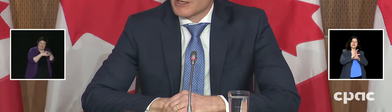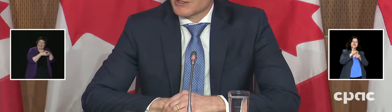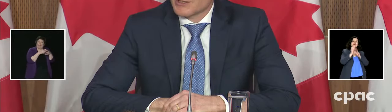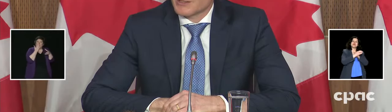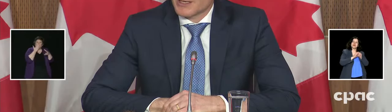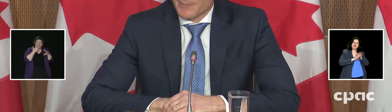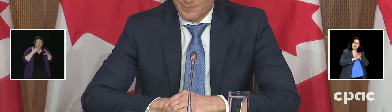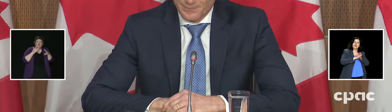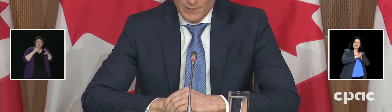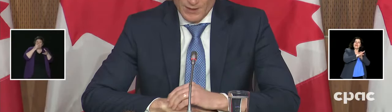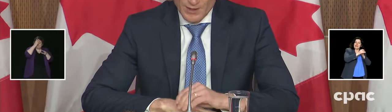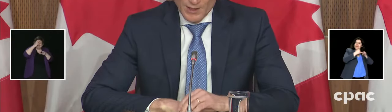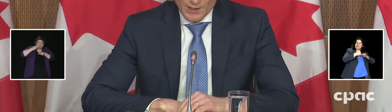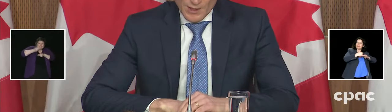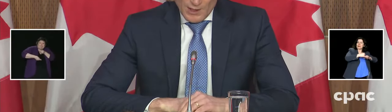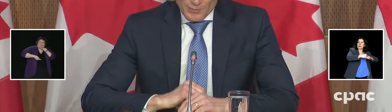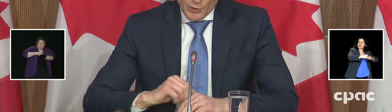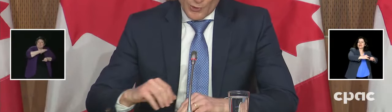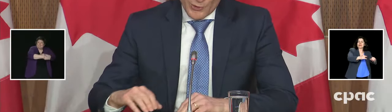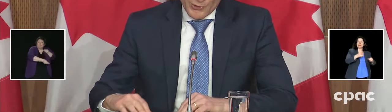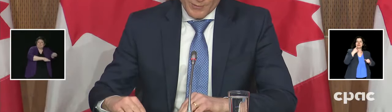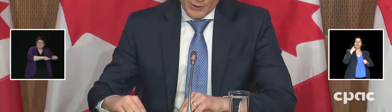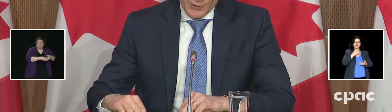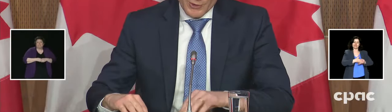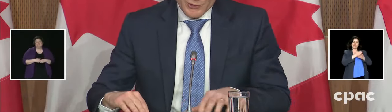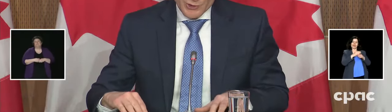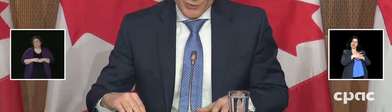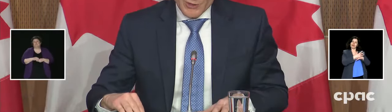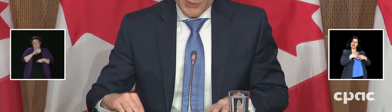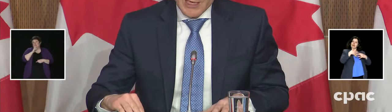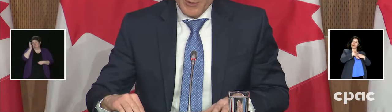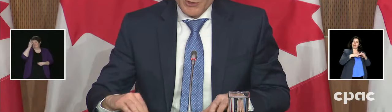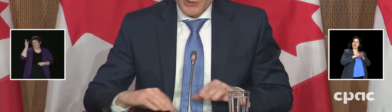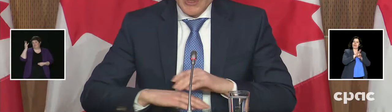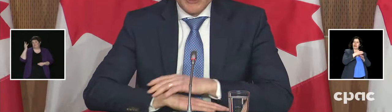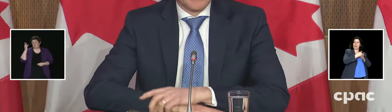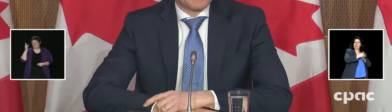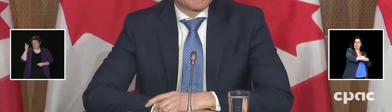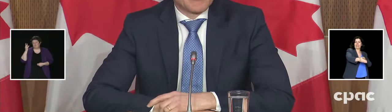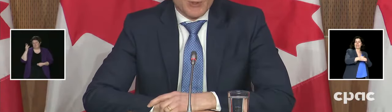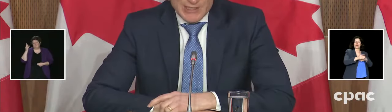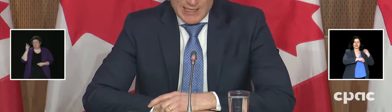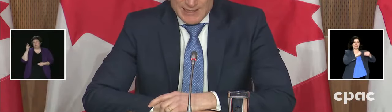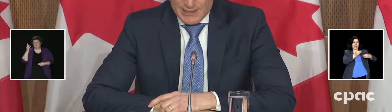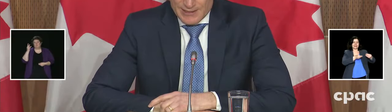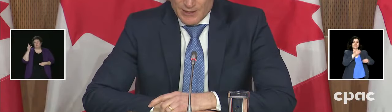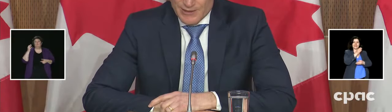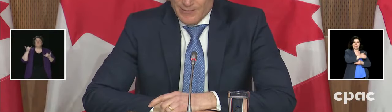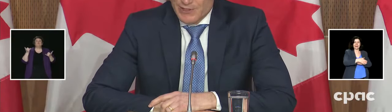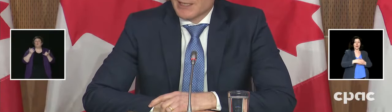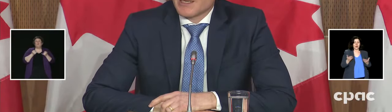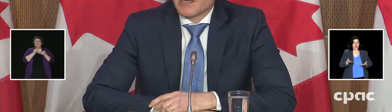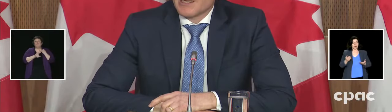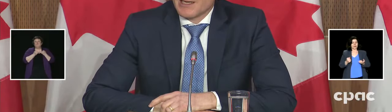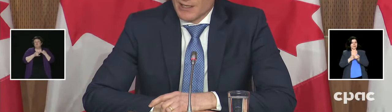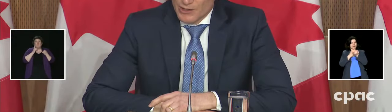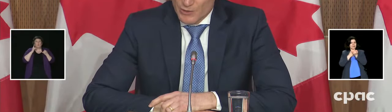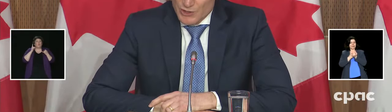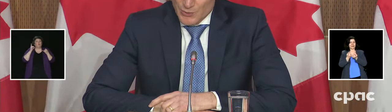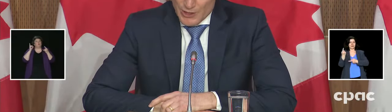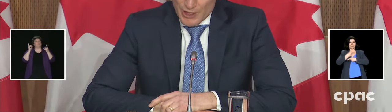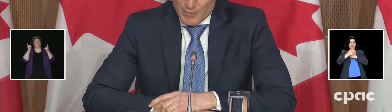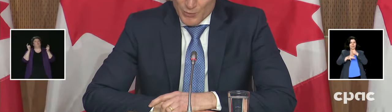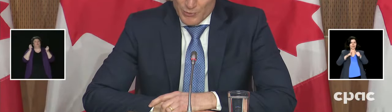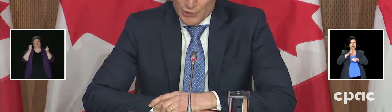for generations to come. To conclude, today, we celebrate the World Health Day. The theme of this year is